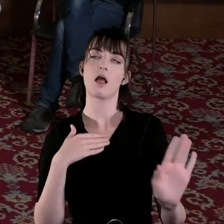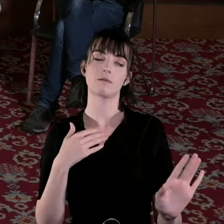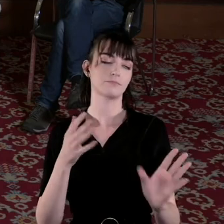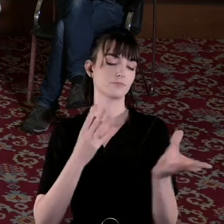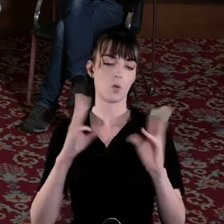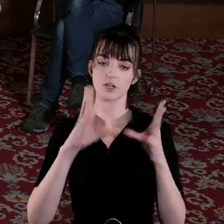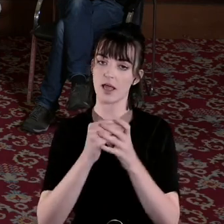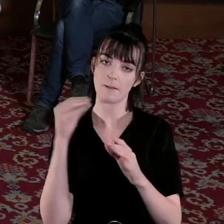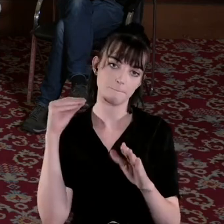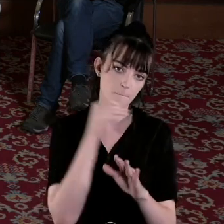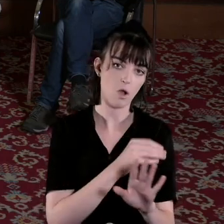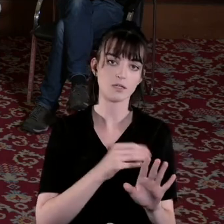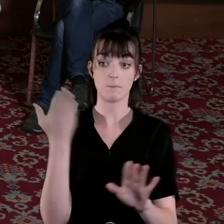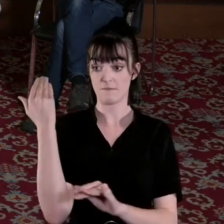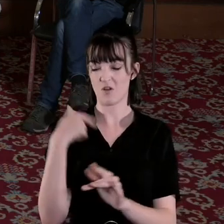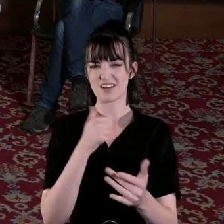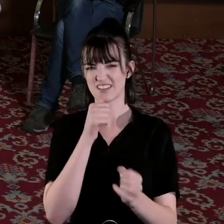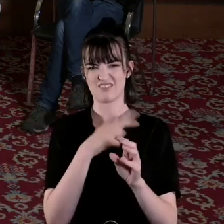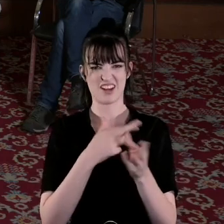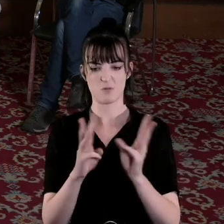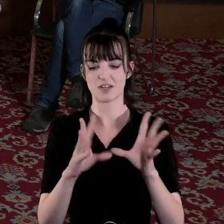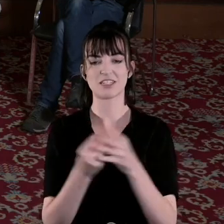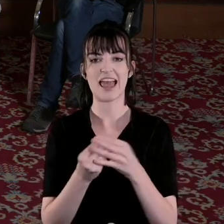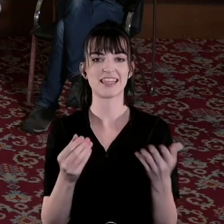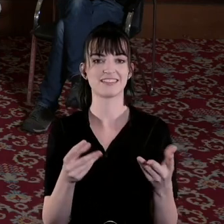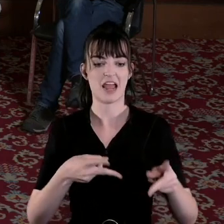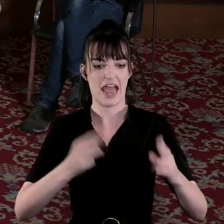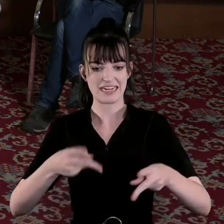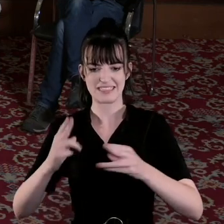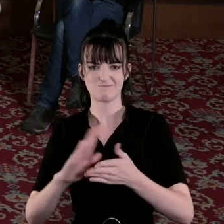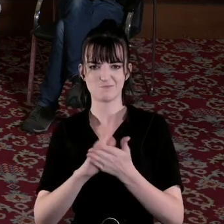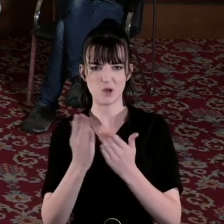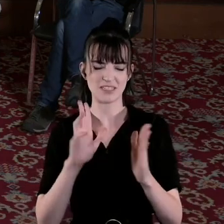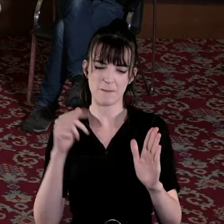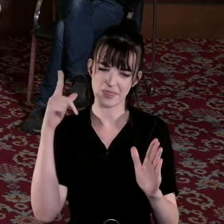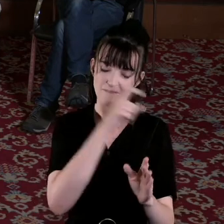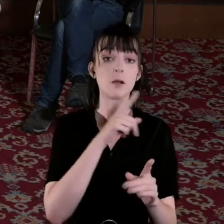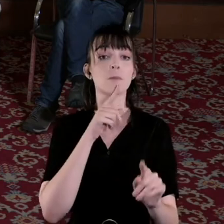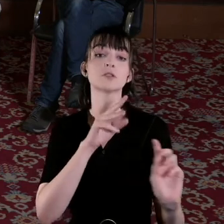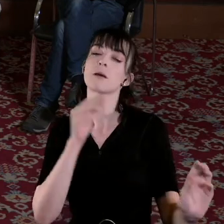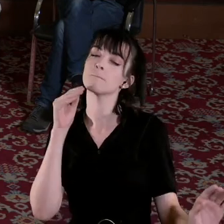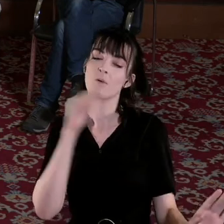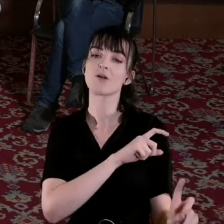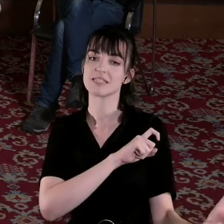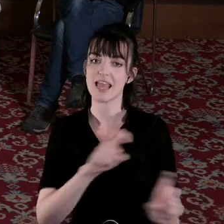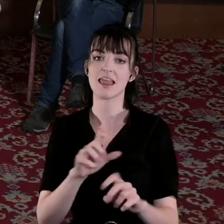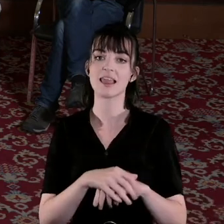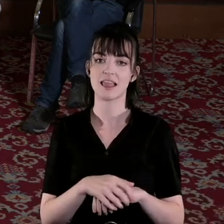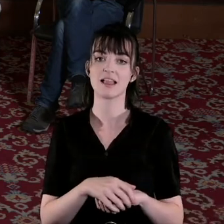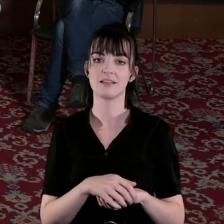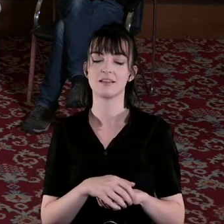perhaps there was less collaboration in the past doing edited books can be a pain but they're really important still you know they're less